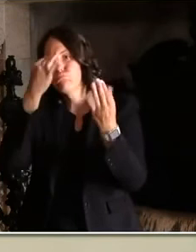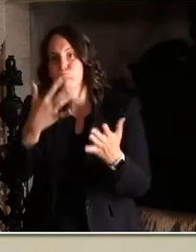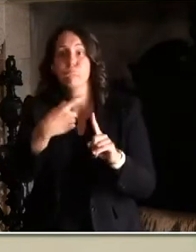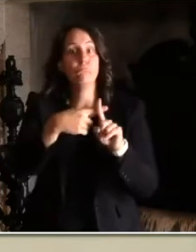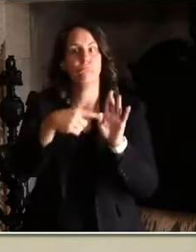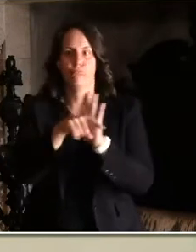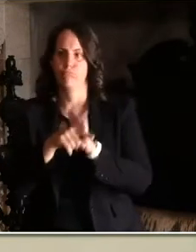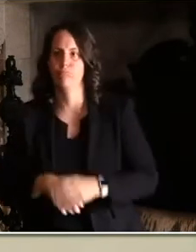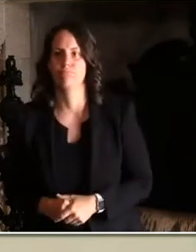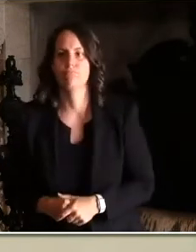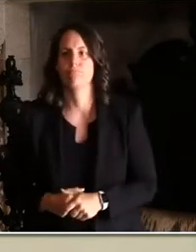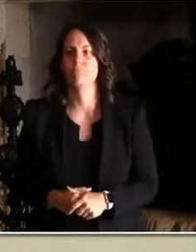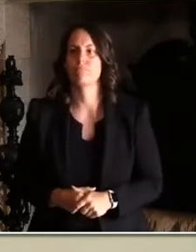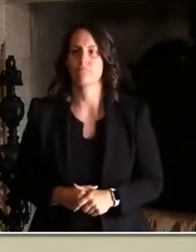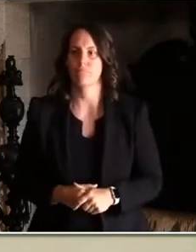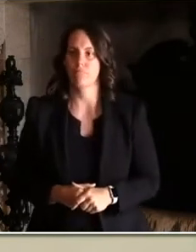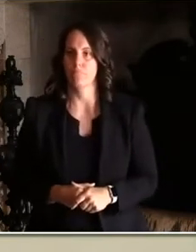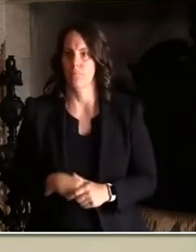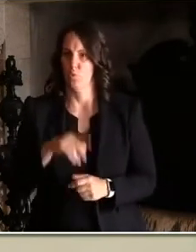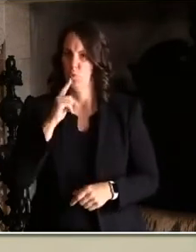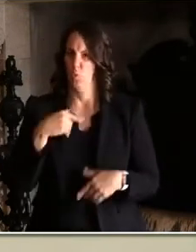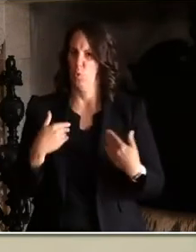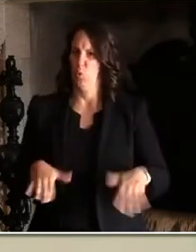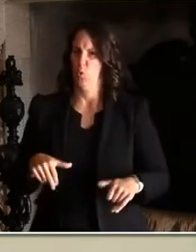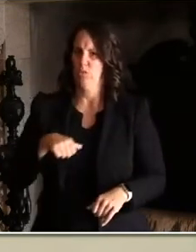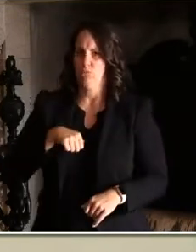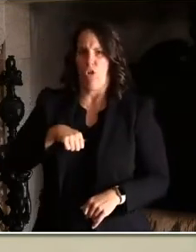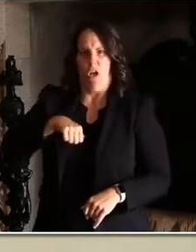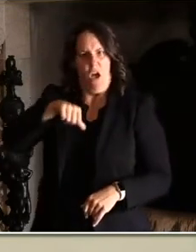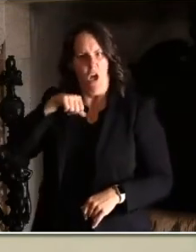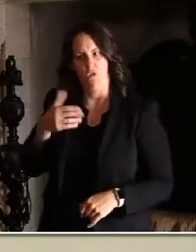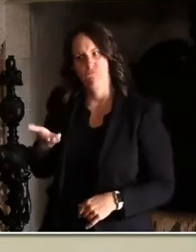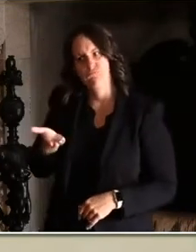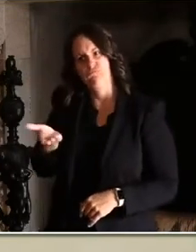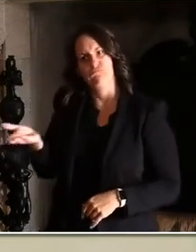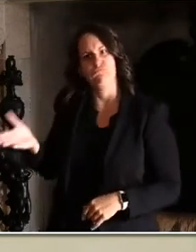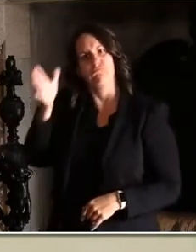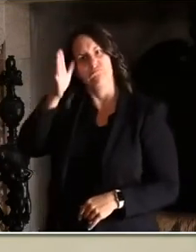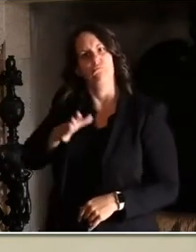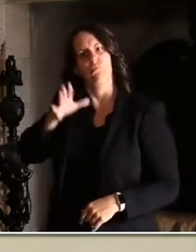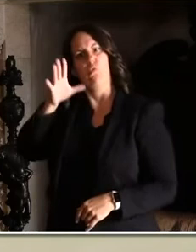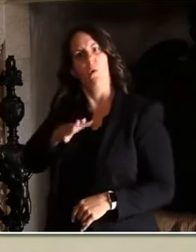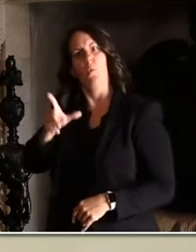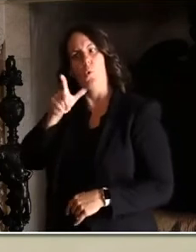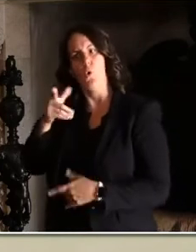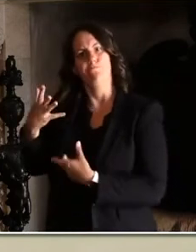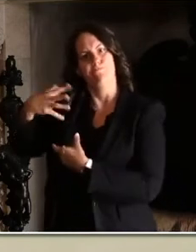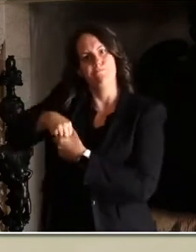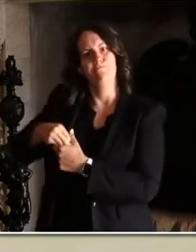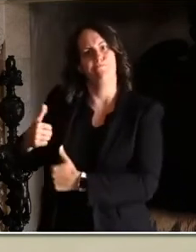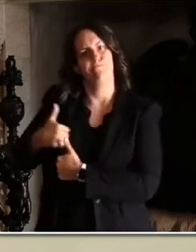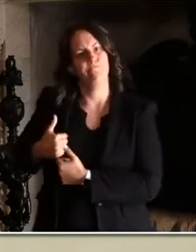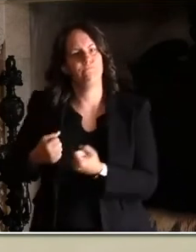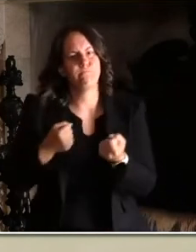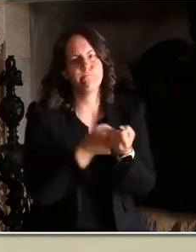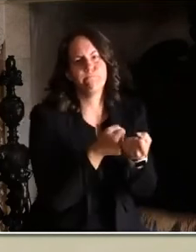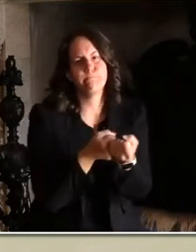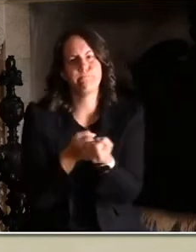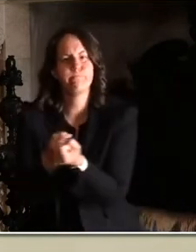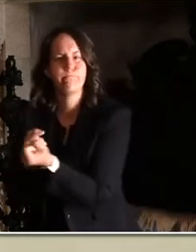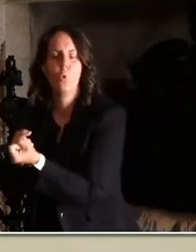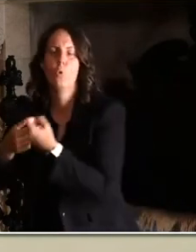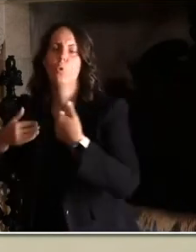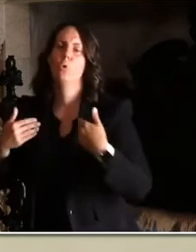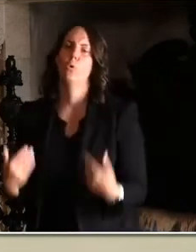have answered the call so selflessly since this historic and unprecedented response began back in March. Never